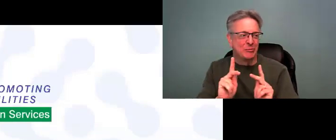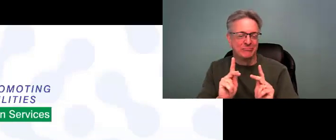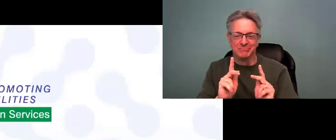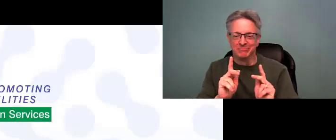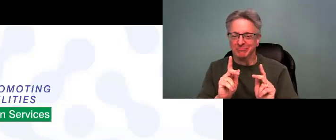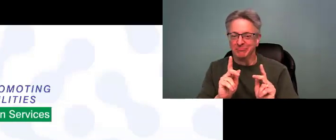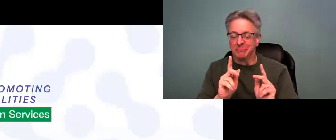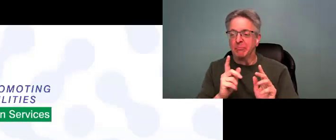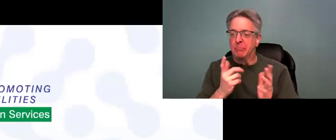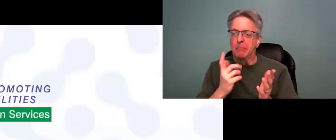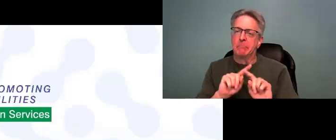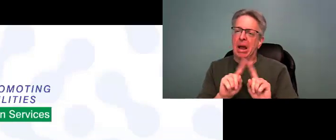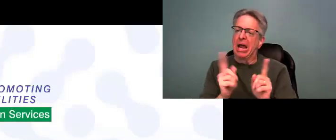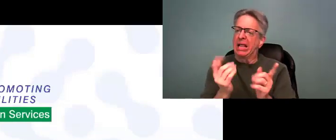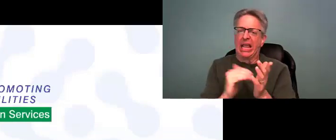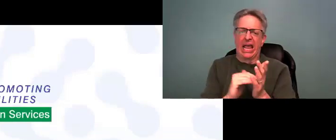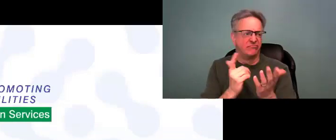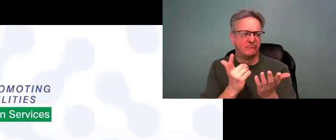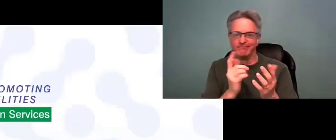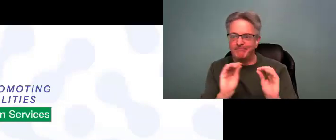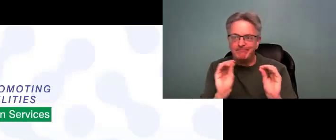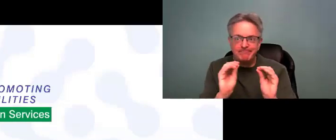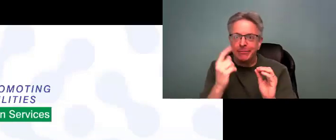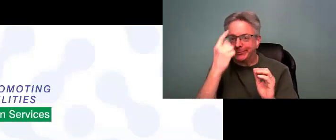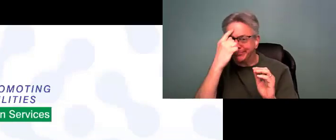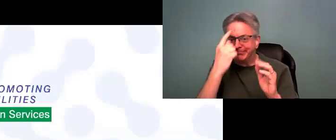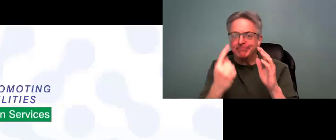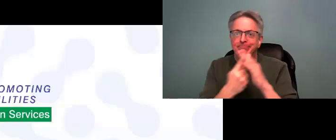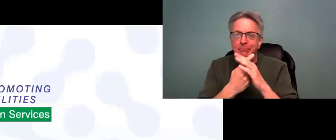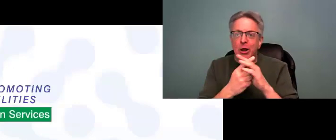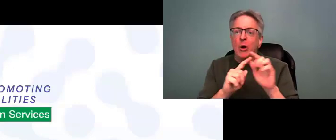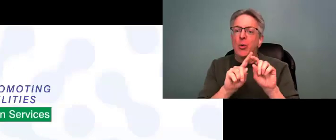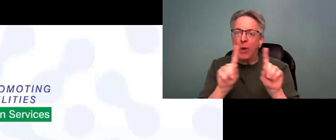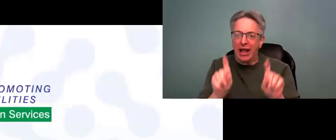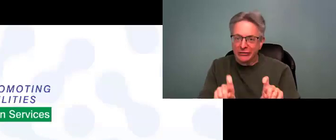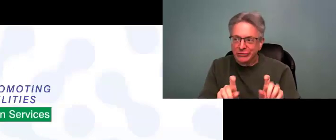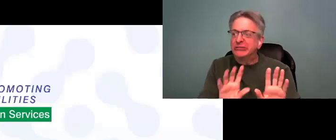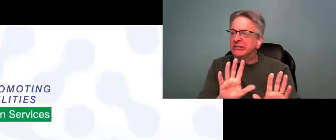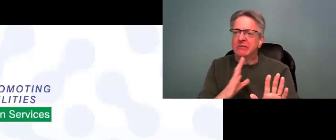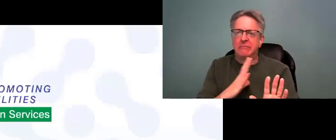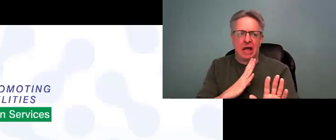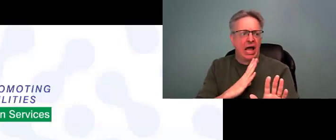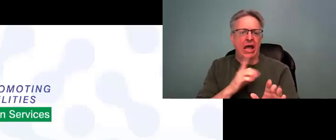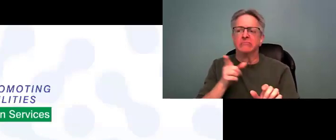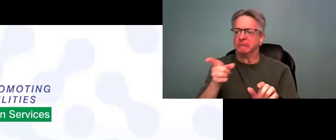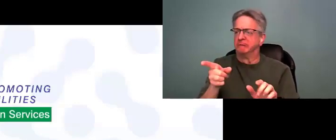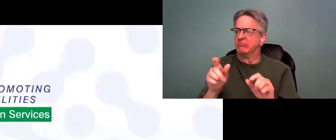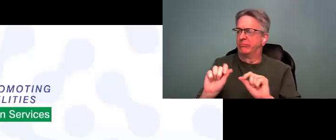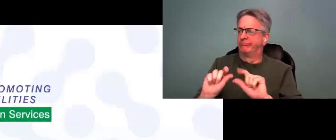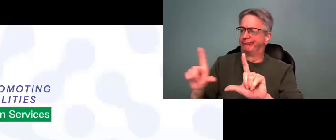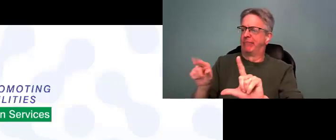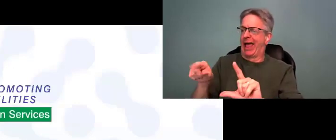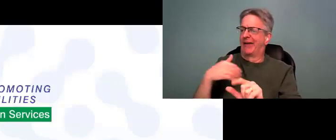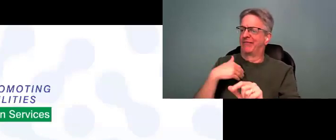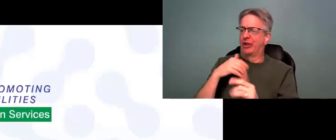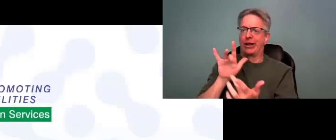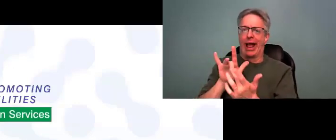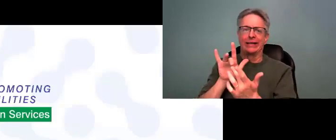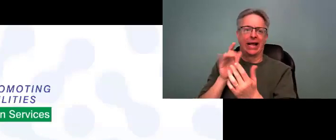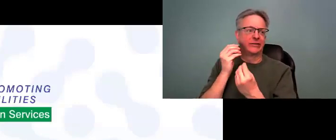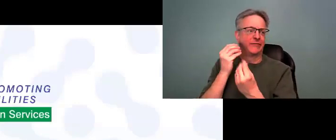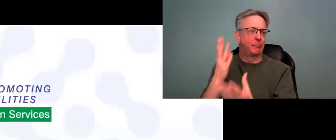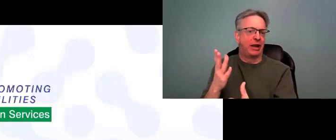Don't be shy. We're not a shy group of people. Uh, but again, if you don't think of any questions, that's totally fine.